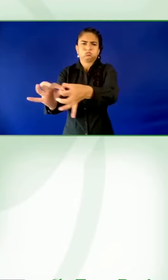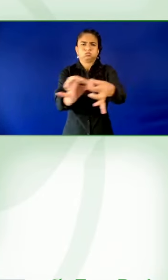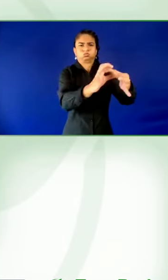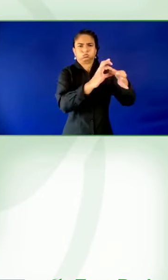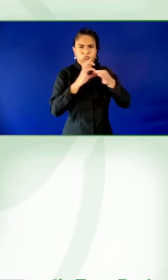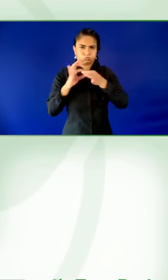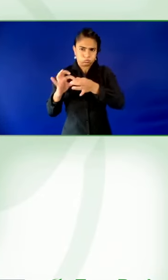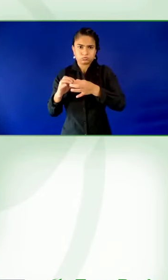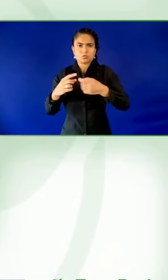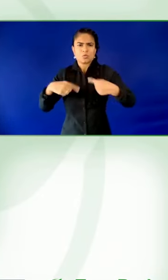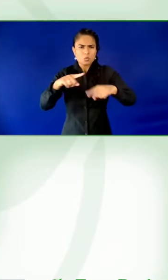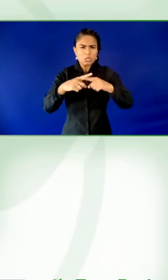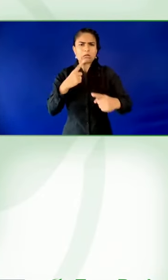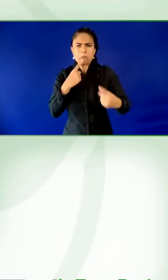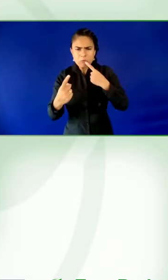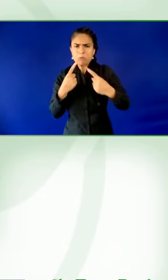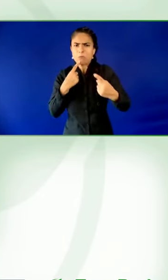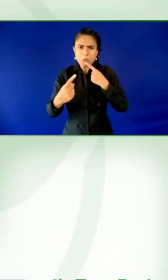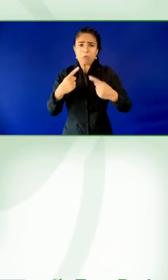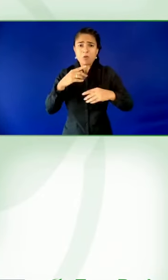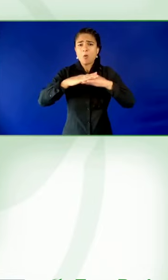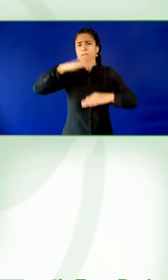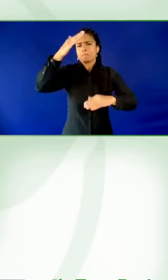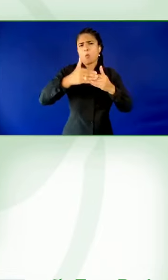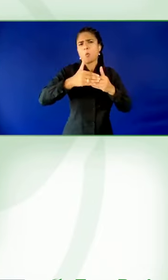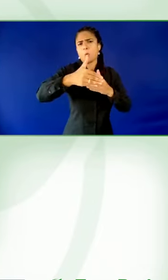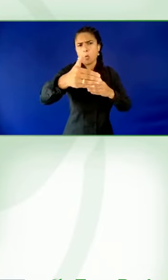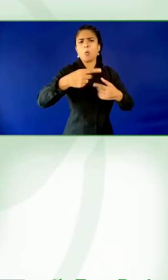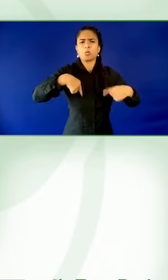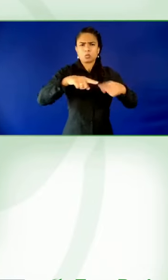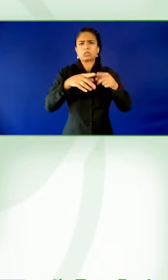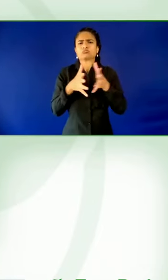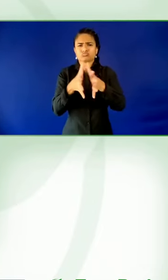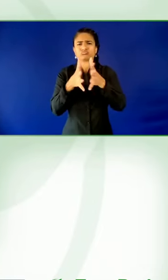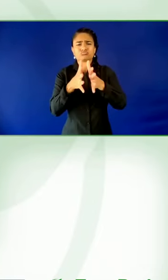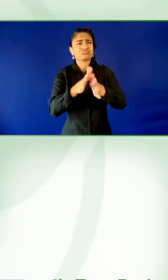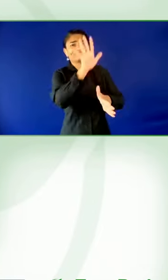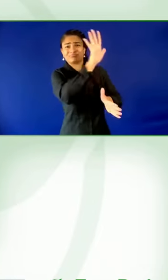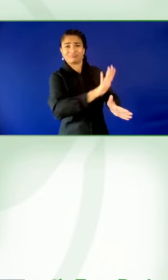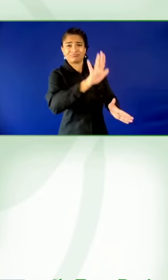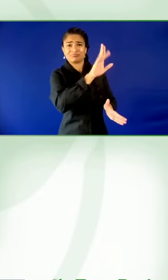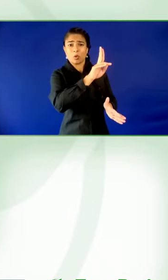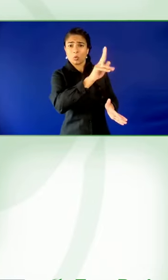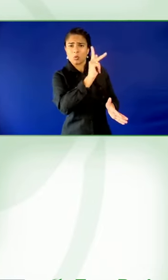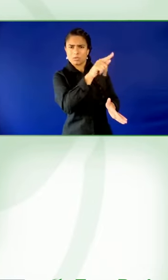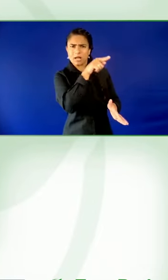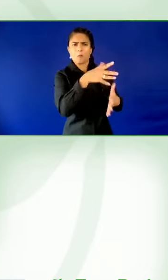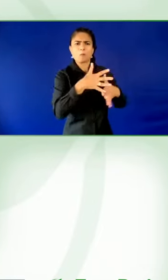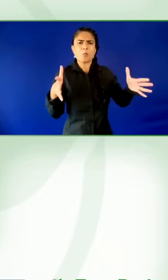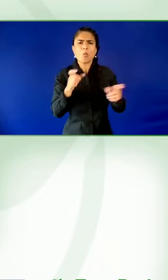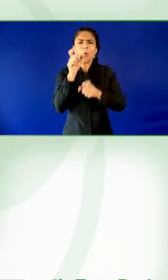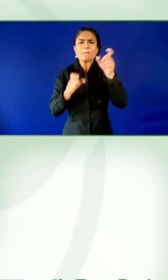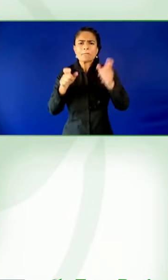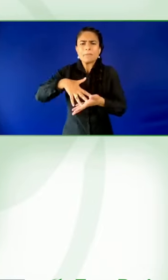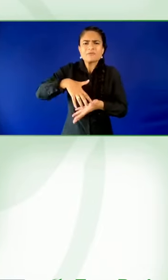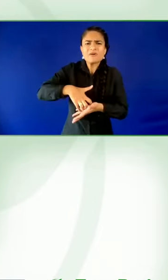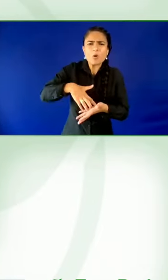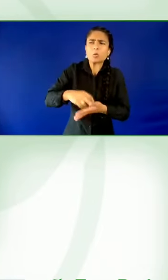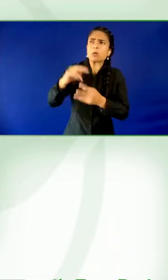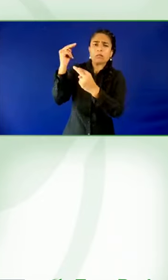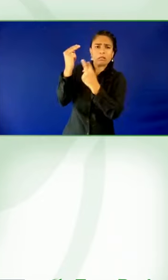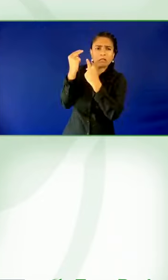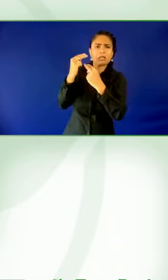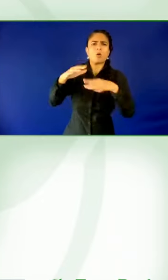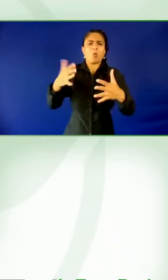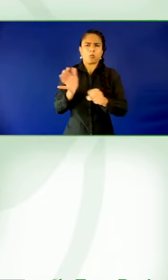banking, the bank could create vulnerability if we fail to make our products and processes and services accessible. So we have